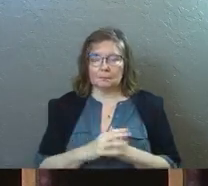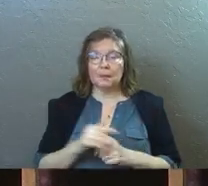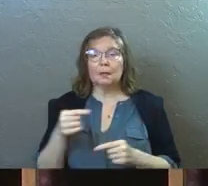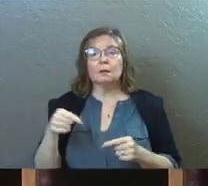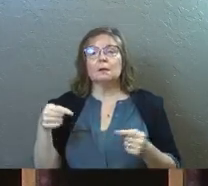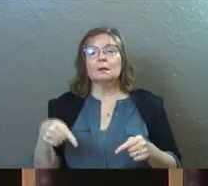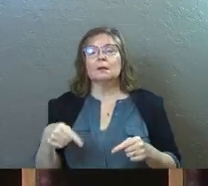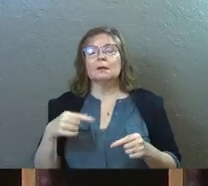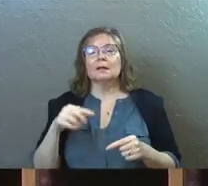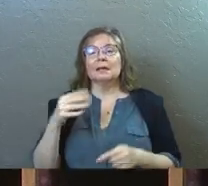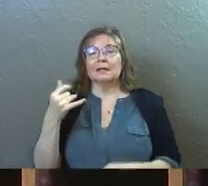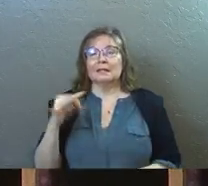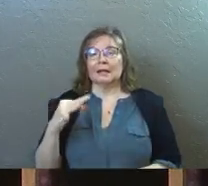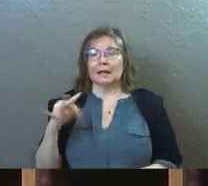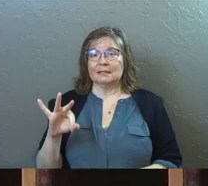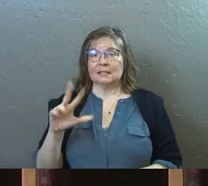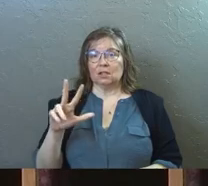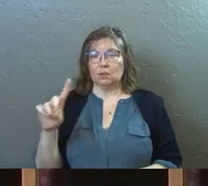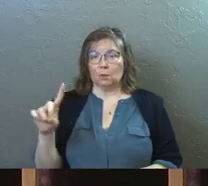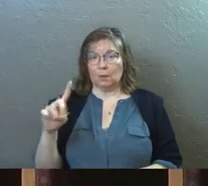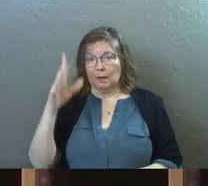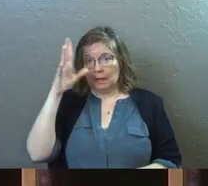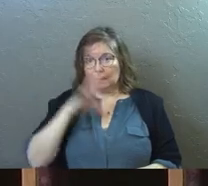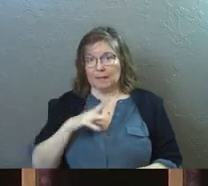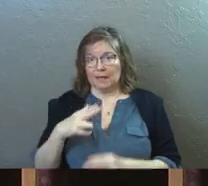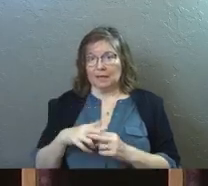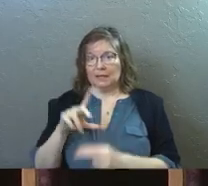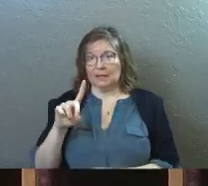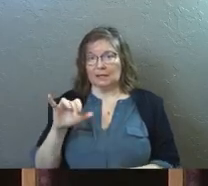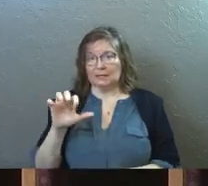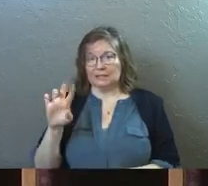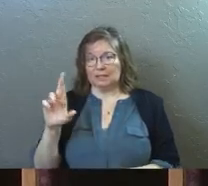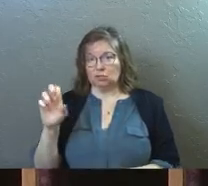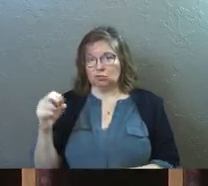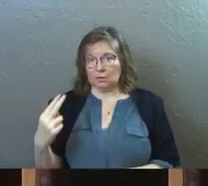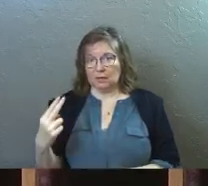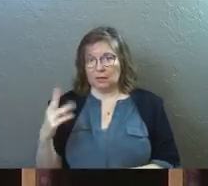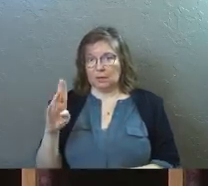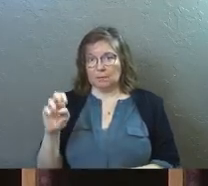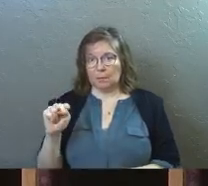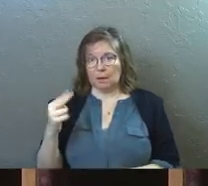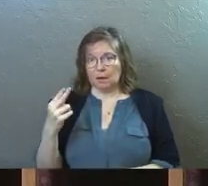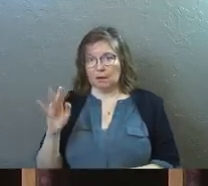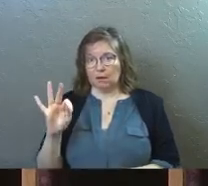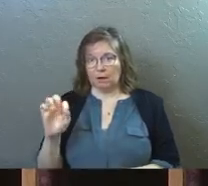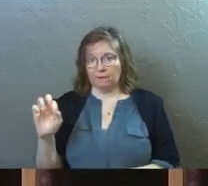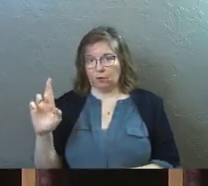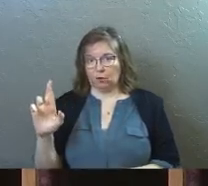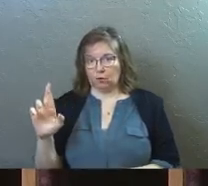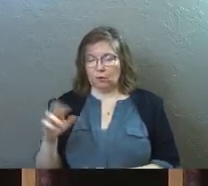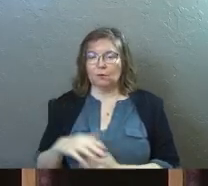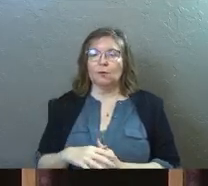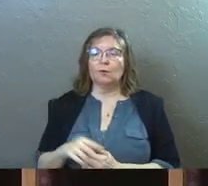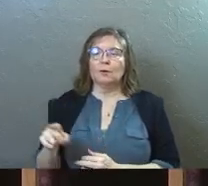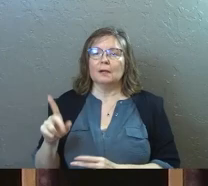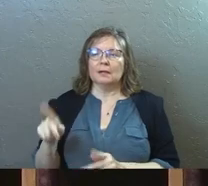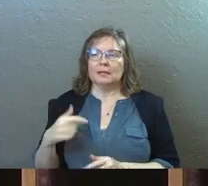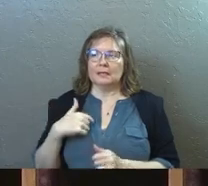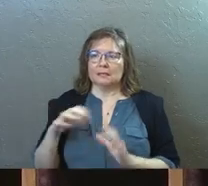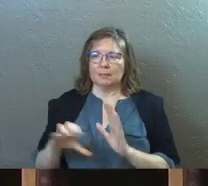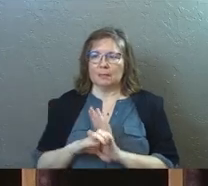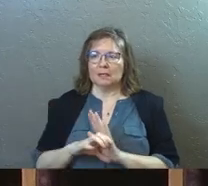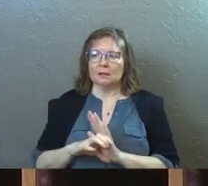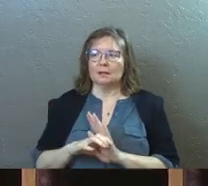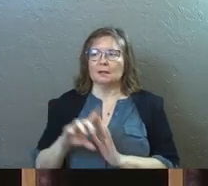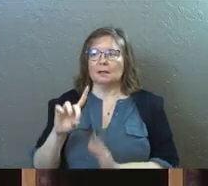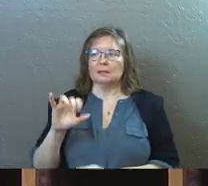This is, this is 1931. There's a man named Dietrich Bonhoeffer. And some of you guys know him. Here's a picture of him with some of his seminary students.